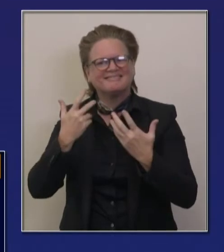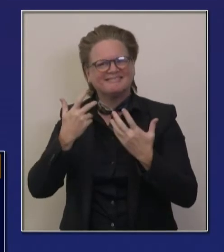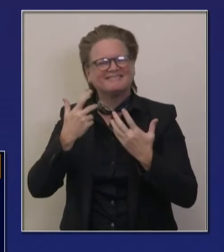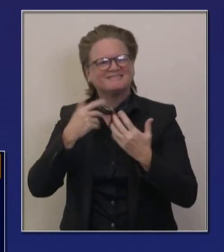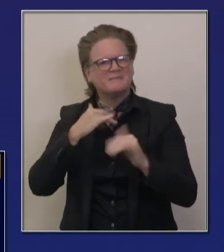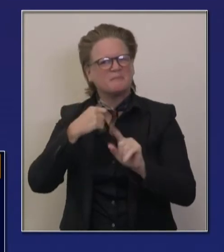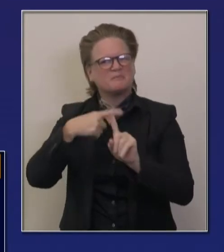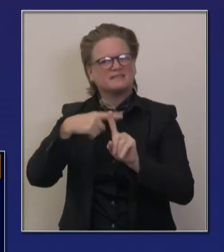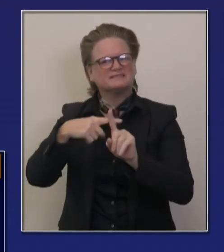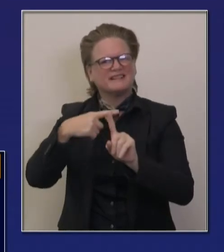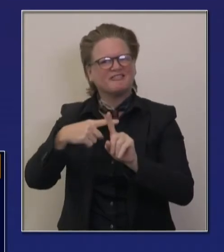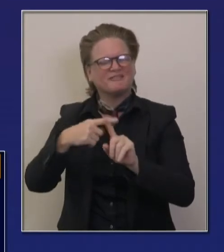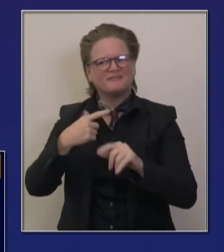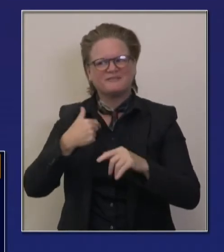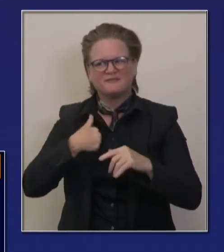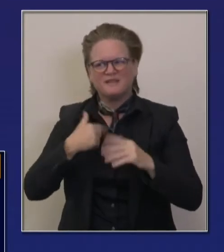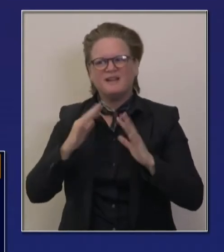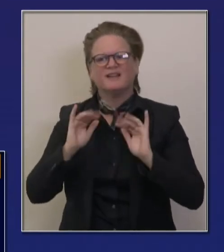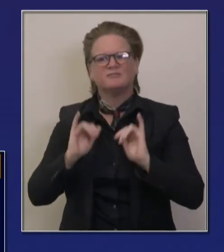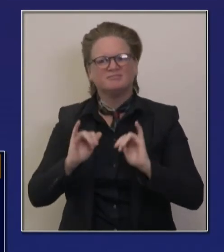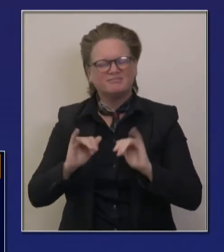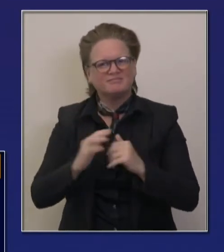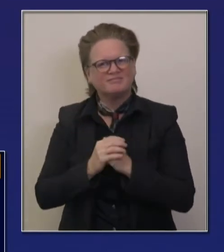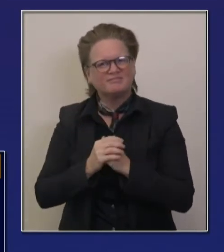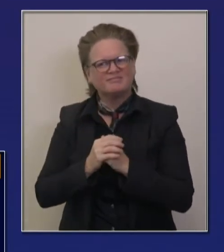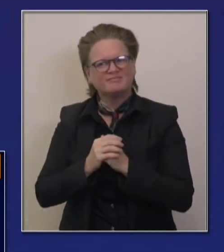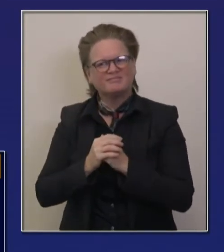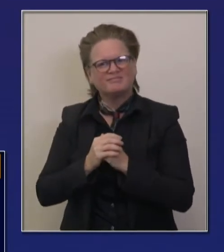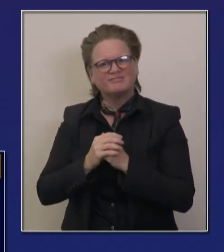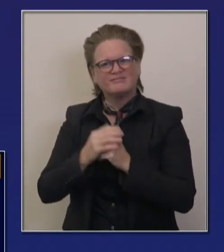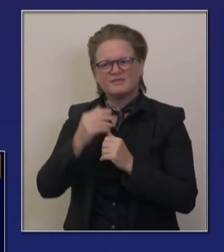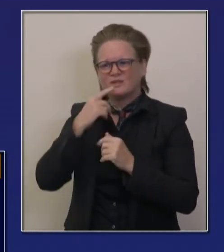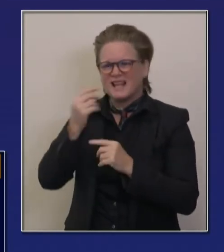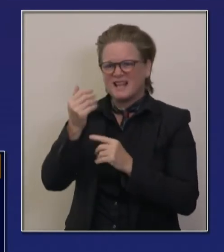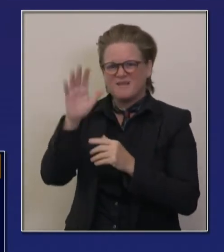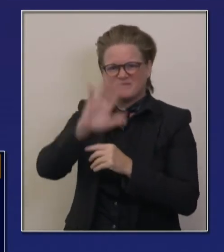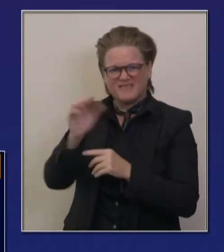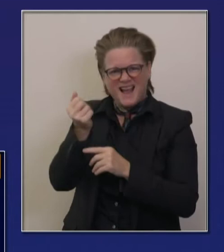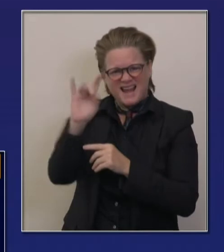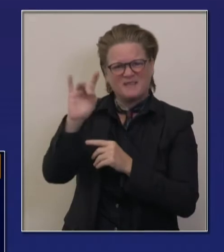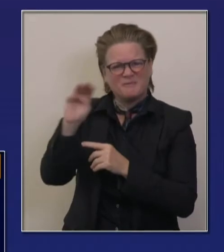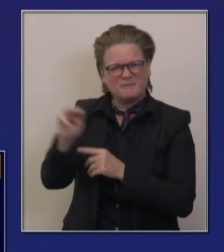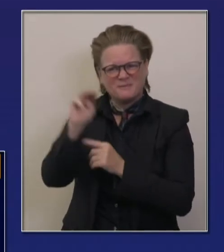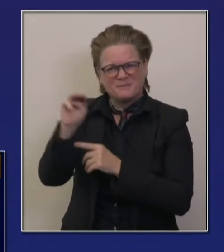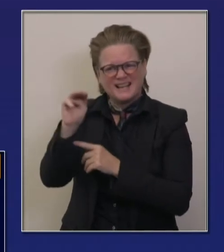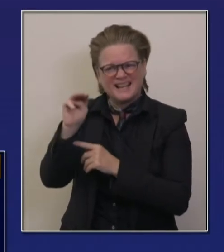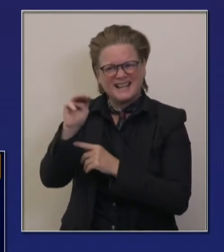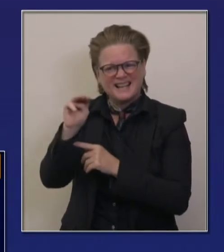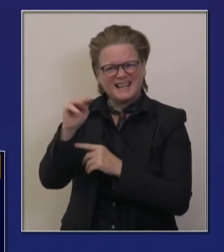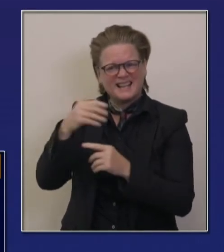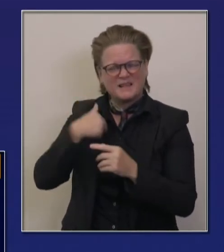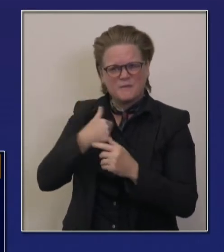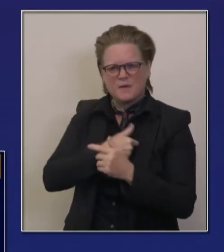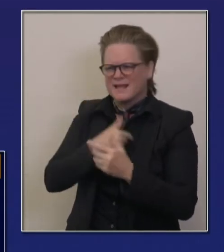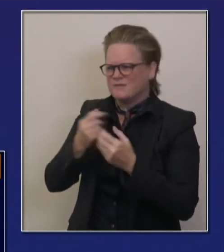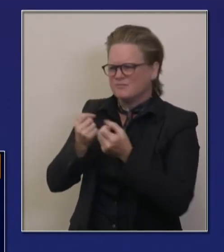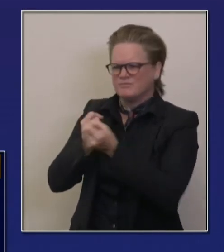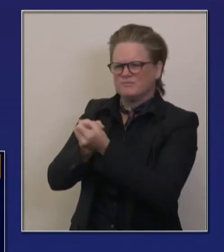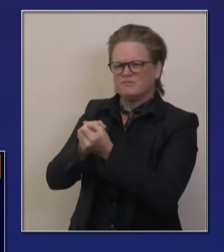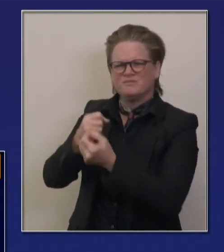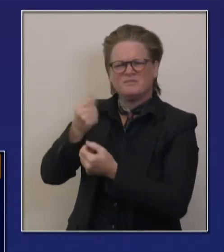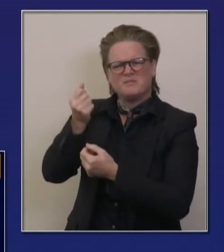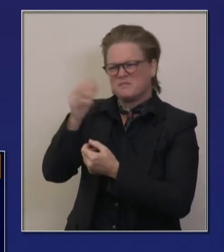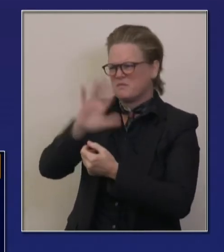scale and scope of the 19 million vaccines that we provide on an annual basis already, and how sophisticated our provider network